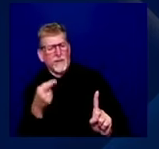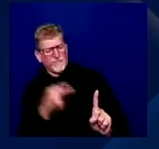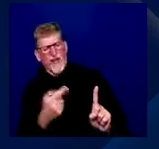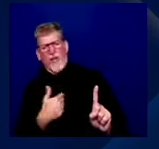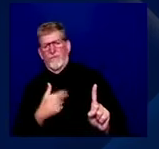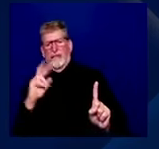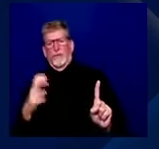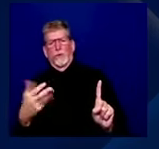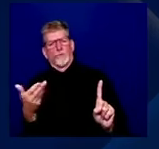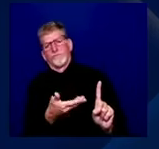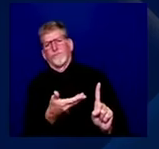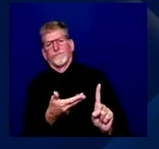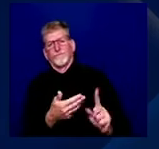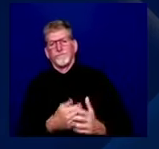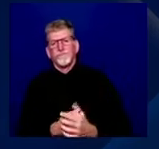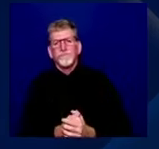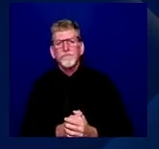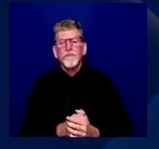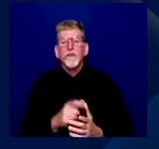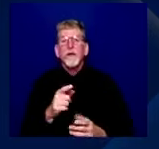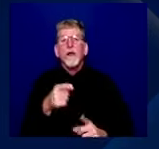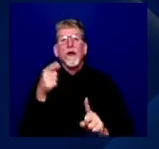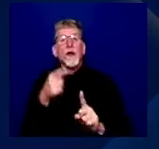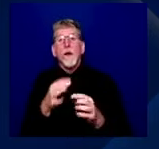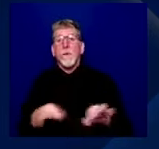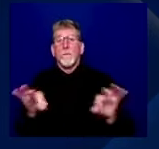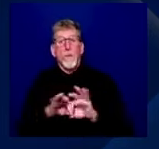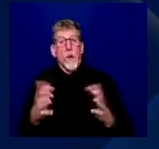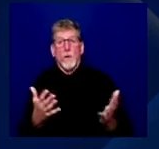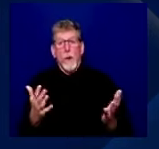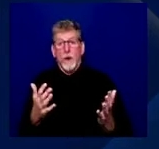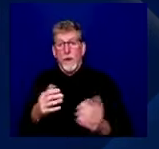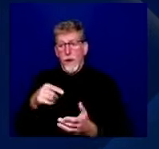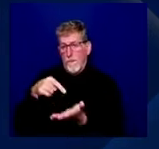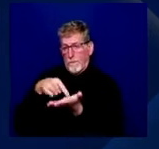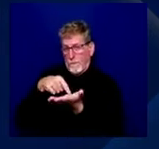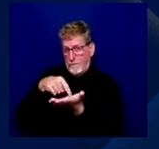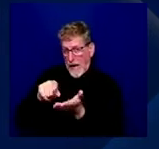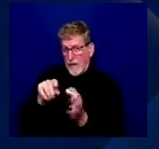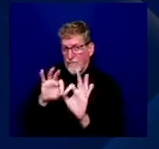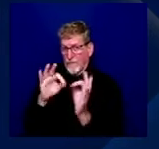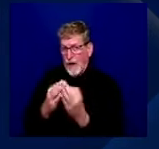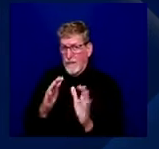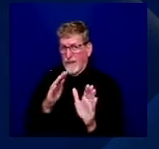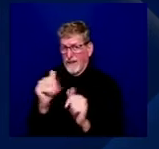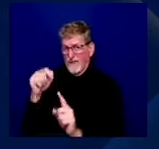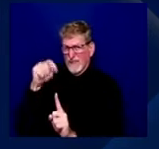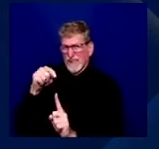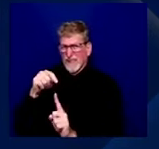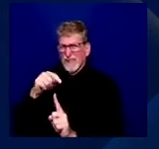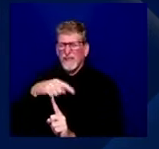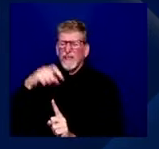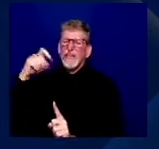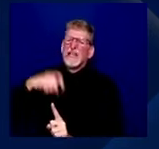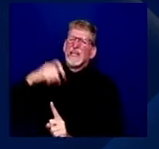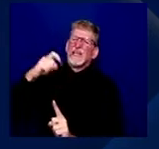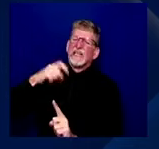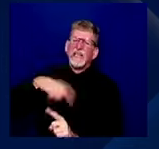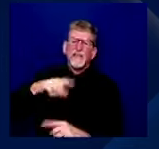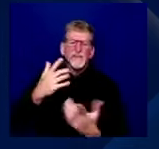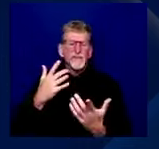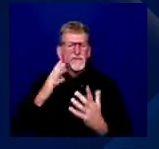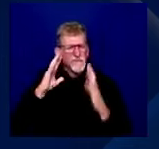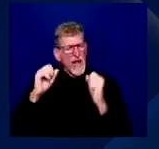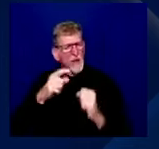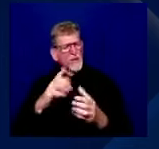the, the importance of paid family leave, which you've really become such a loud voice. It is, it is a connected part of what's going on. As we know, a